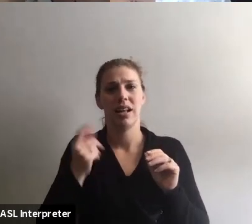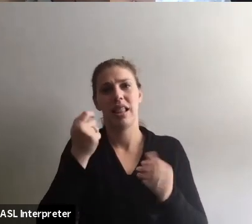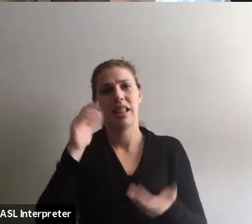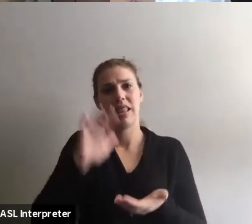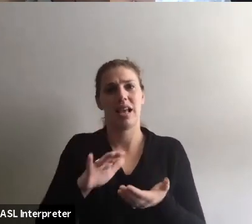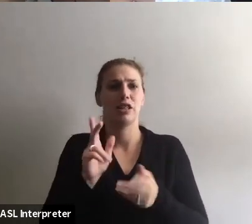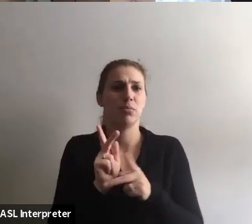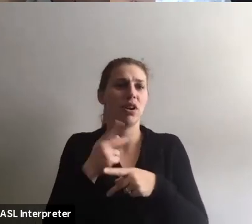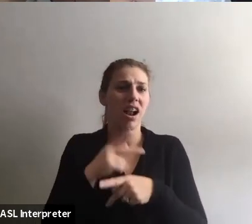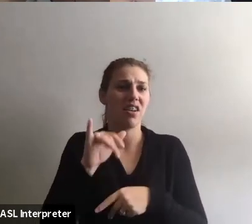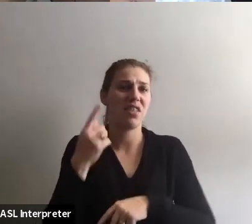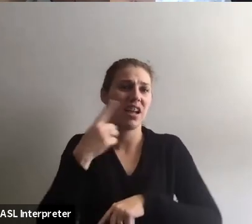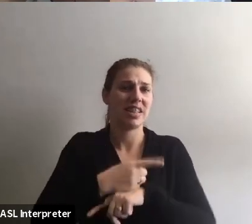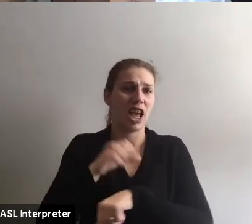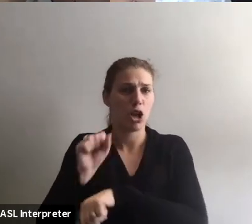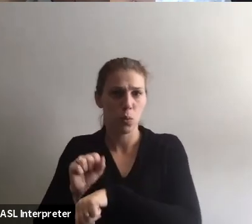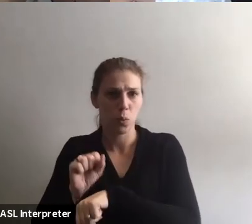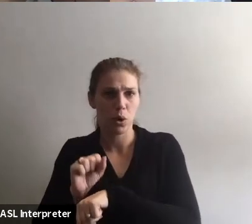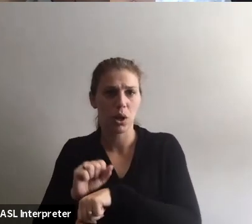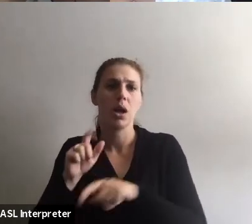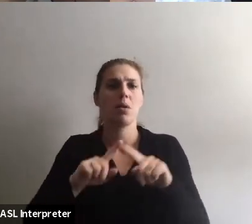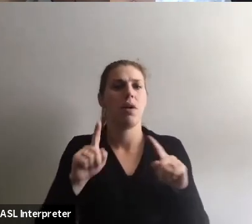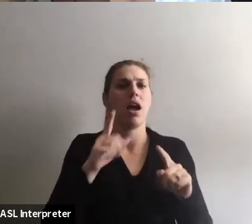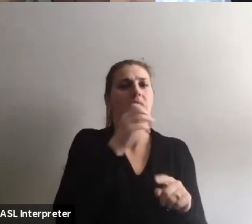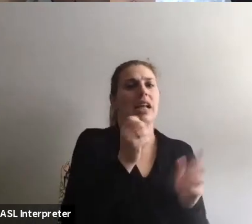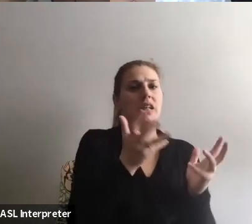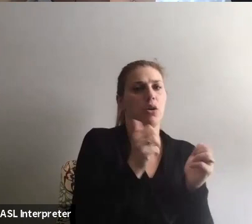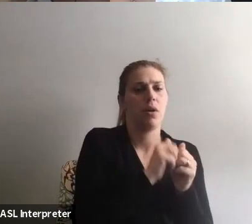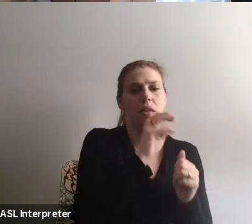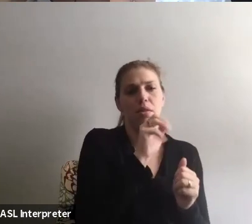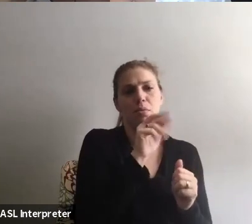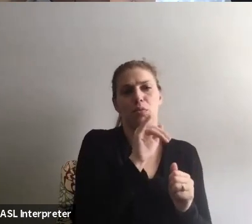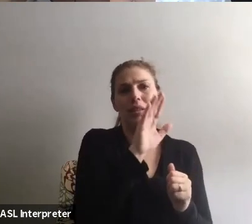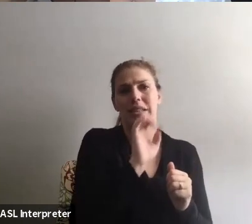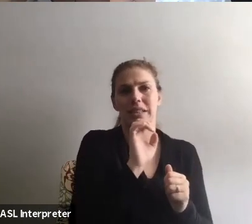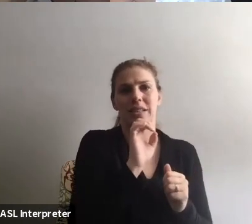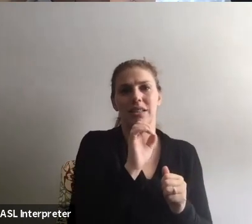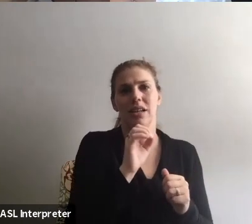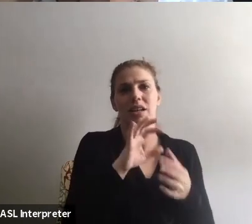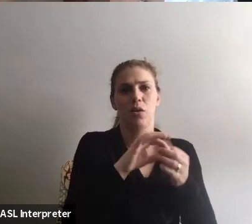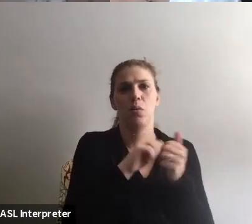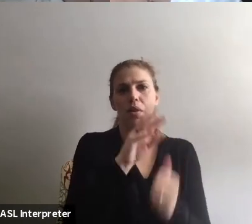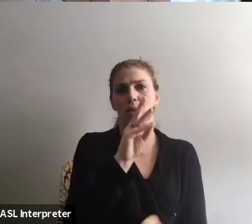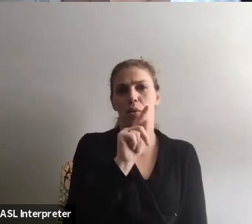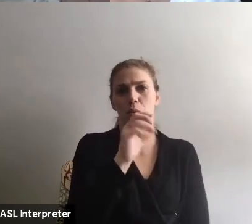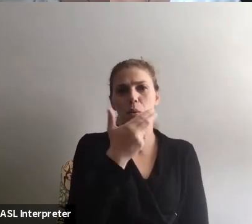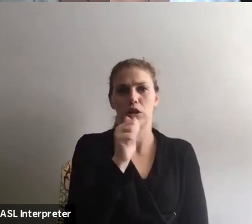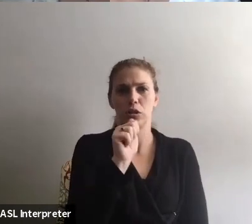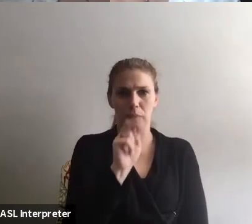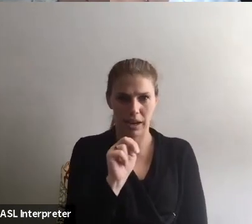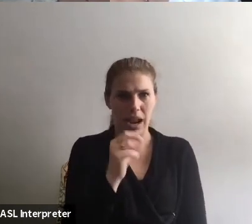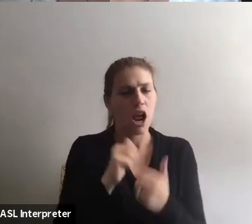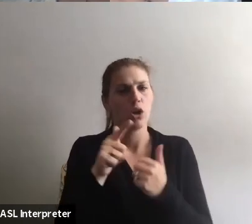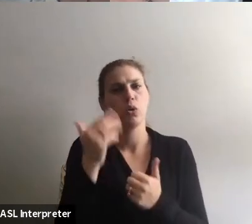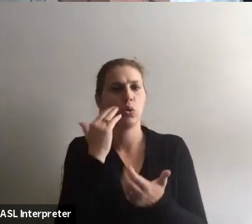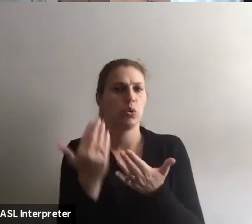productive that day in my job, but getting to talk to Maurice about the watchman. How do you get